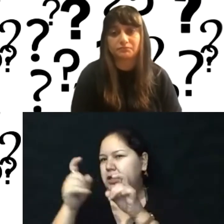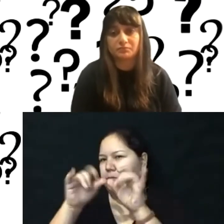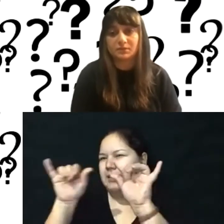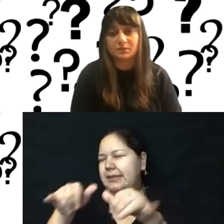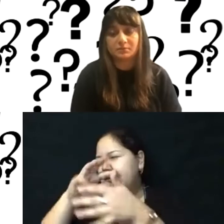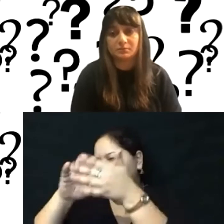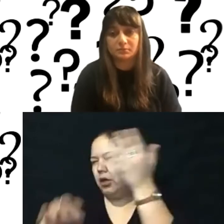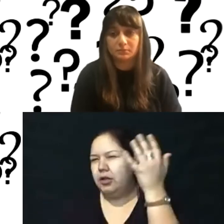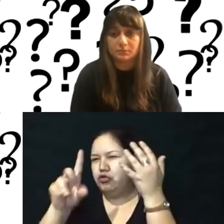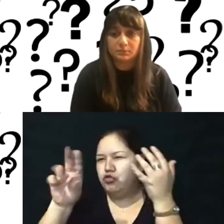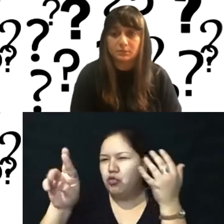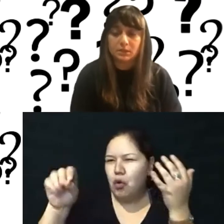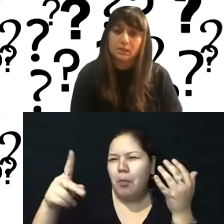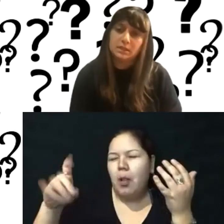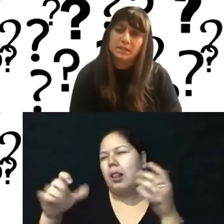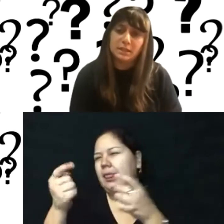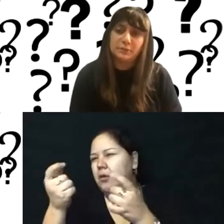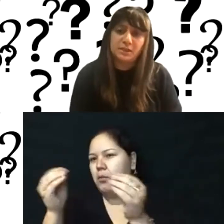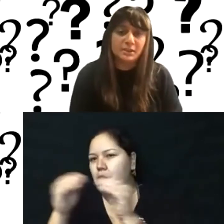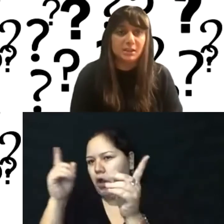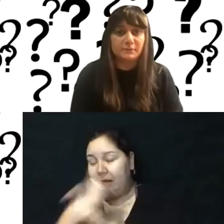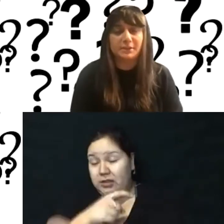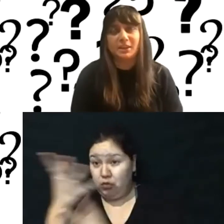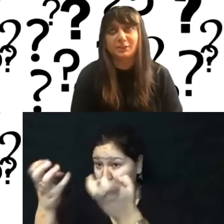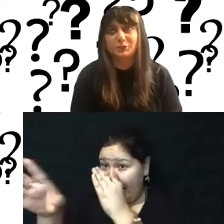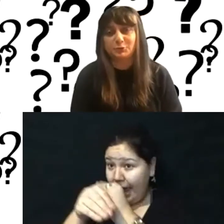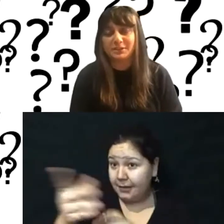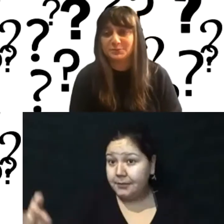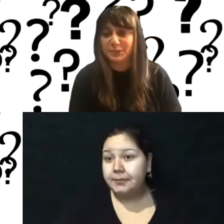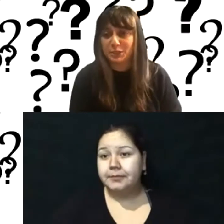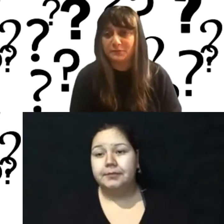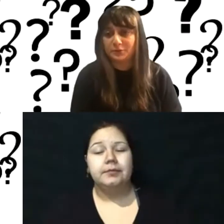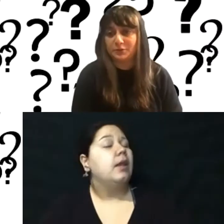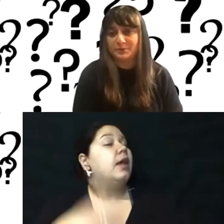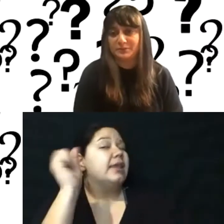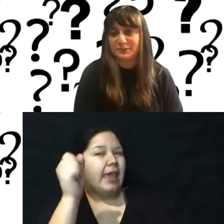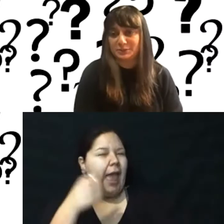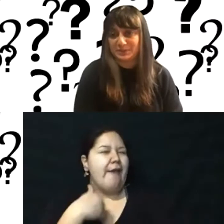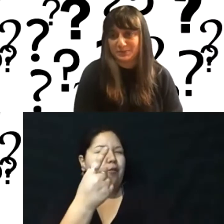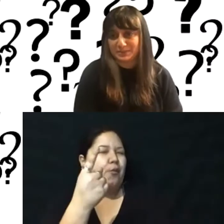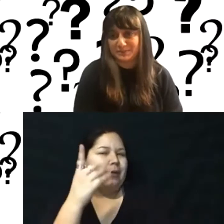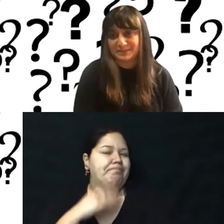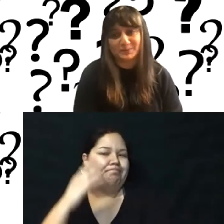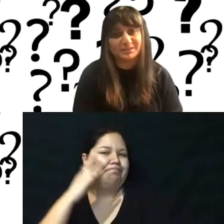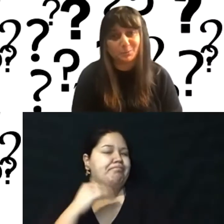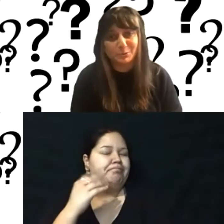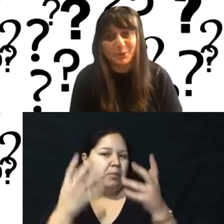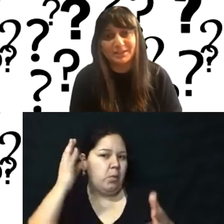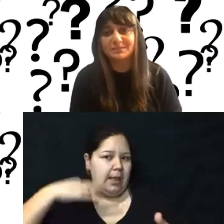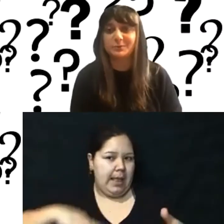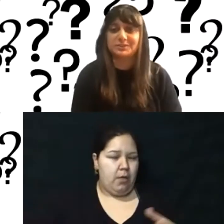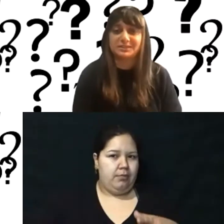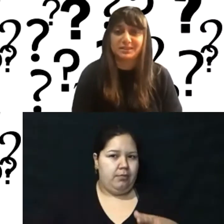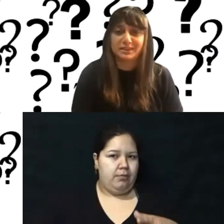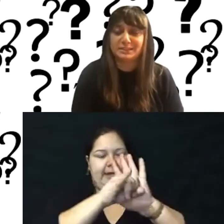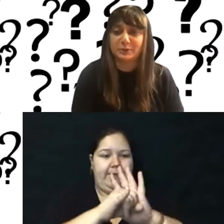Andrew, do you want to add anything to that? Yeah, I think I have an anecdote that's really helpful around the difference between Squarespace and Wix and WordPress,